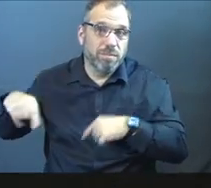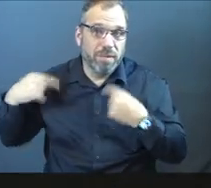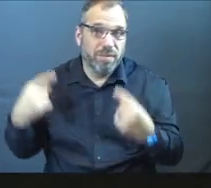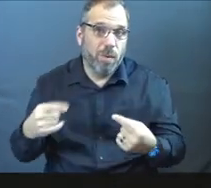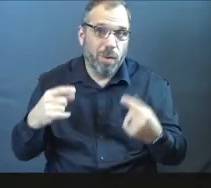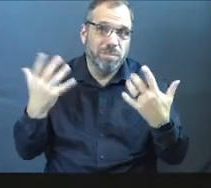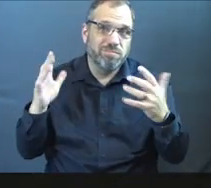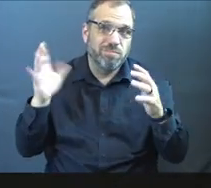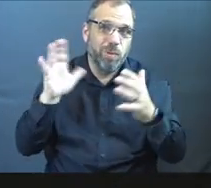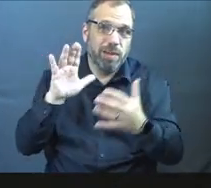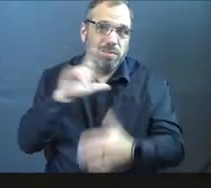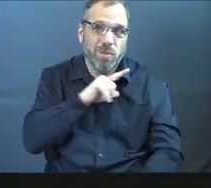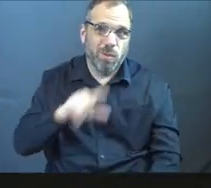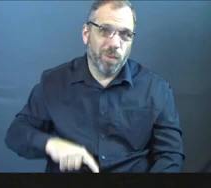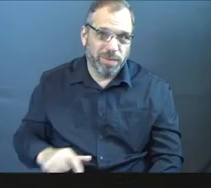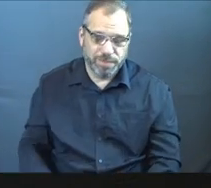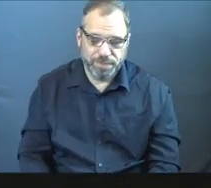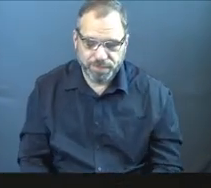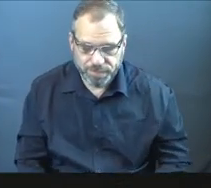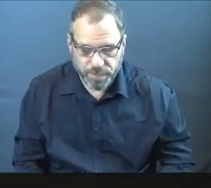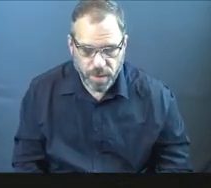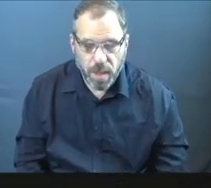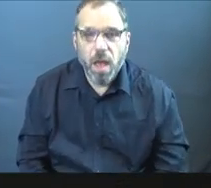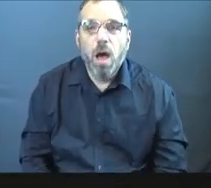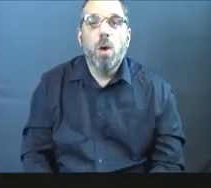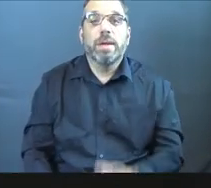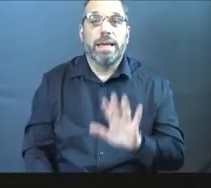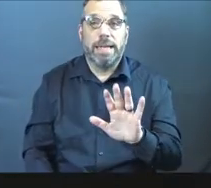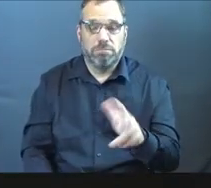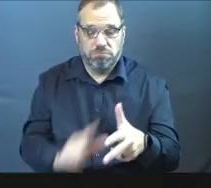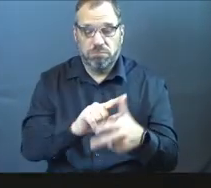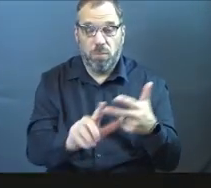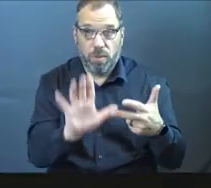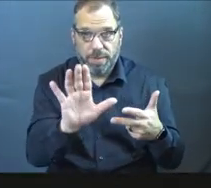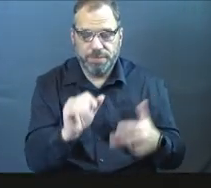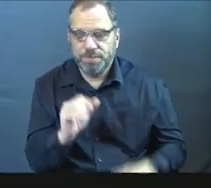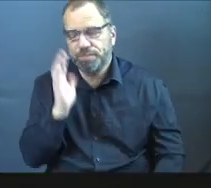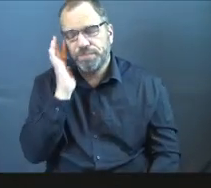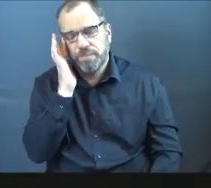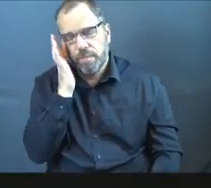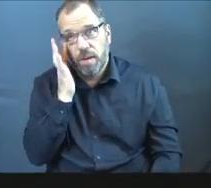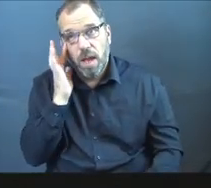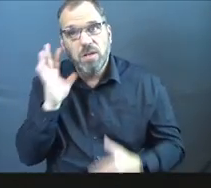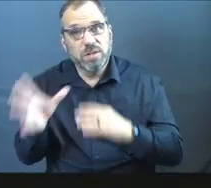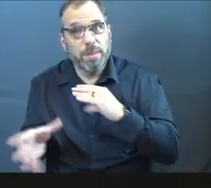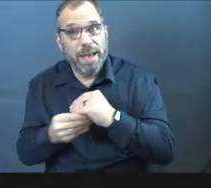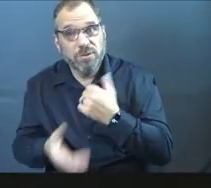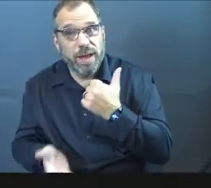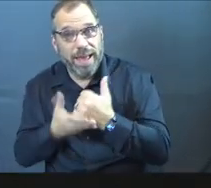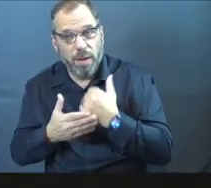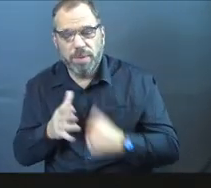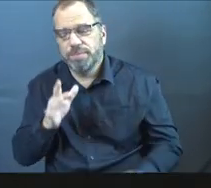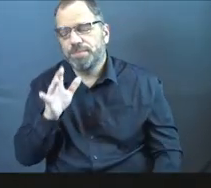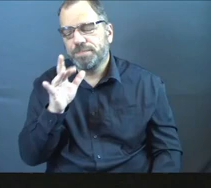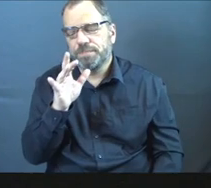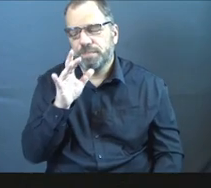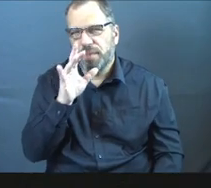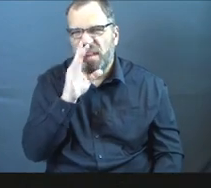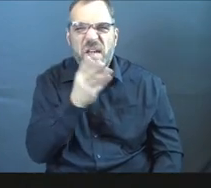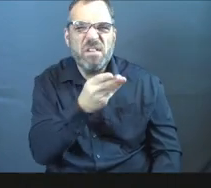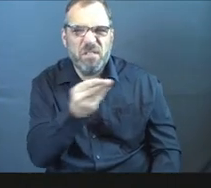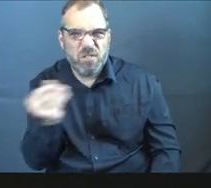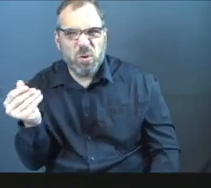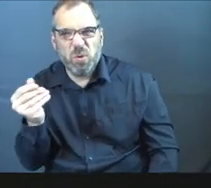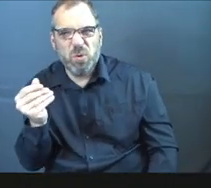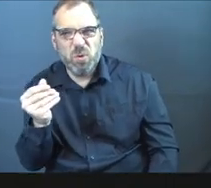great. Praise God for that. So I want to give you just really quick some extra help. A few